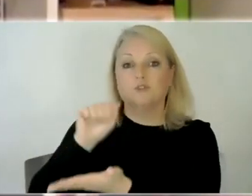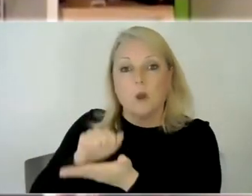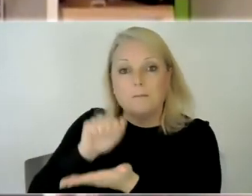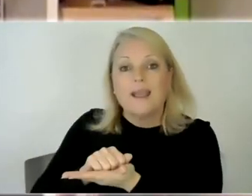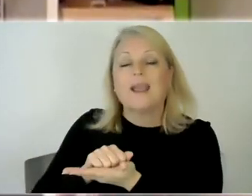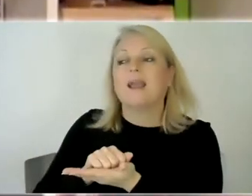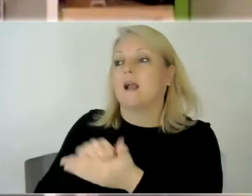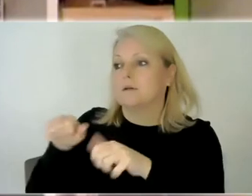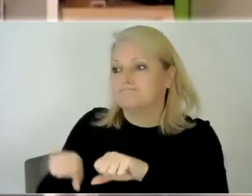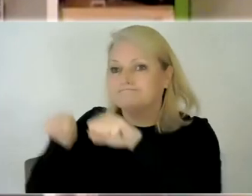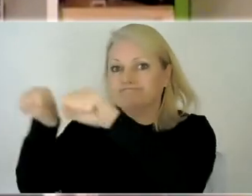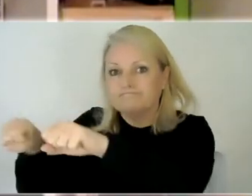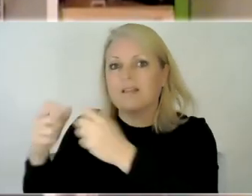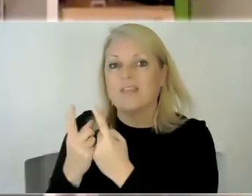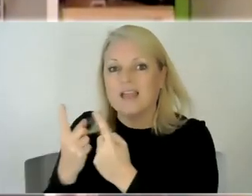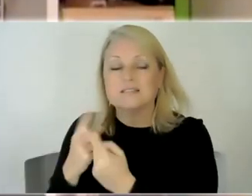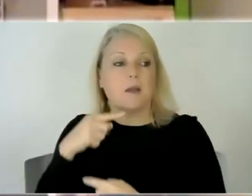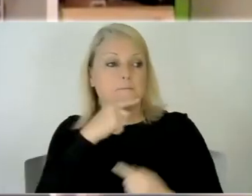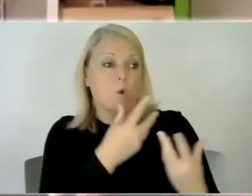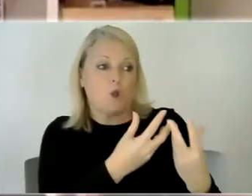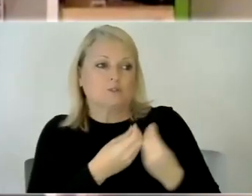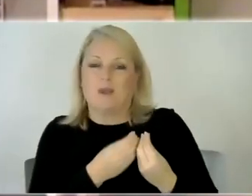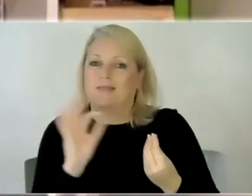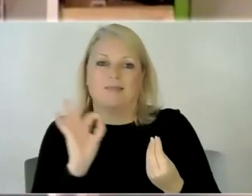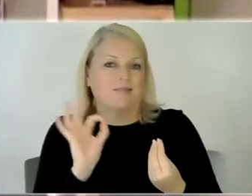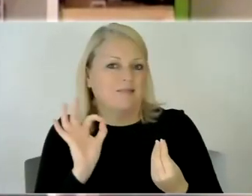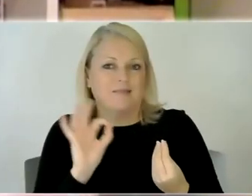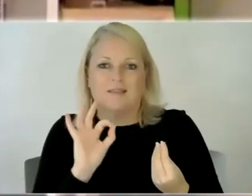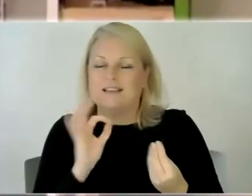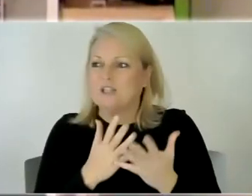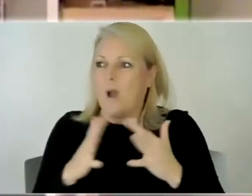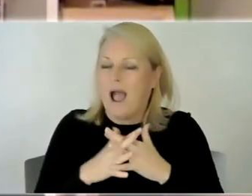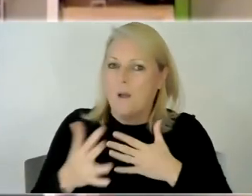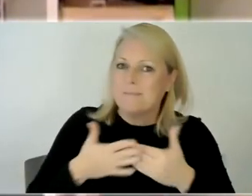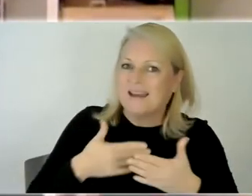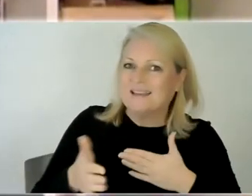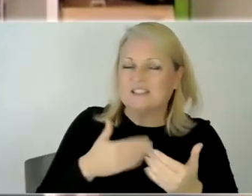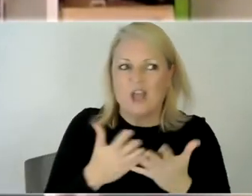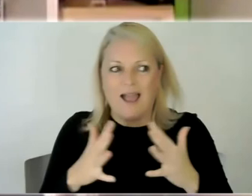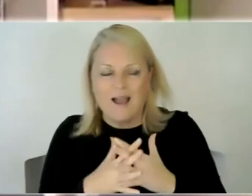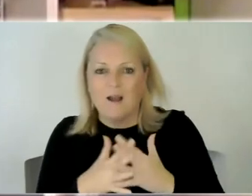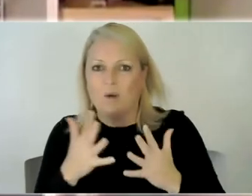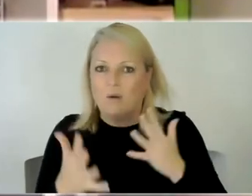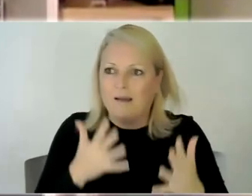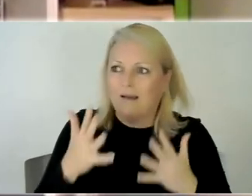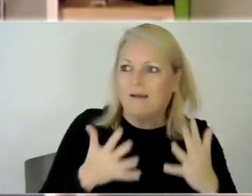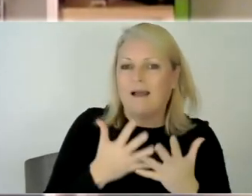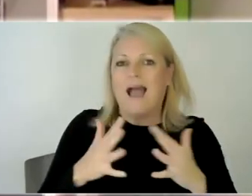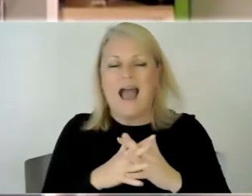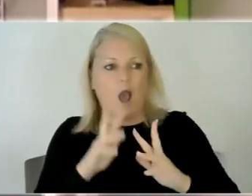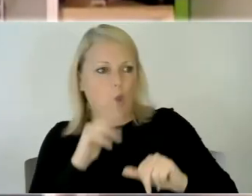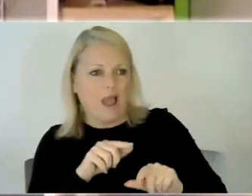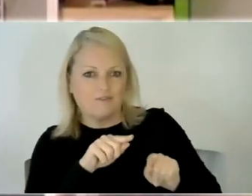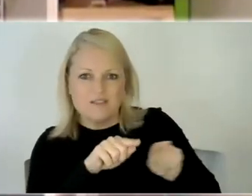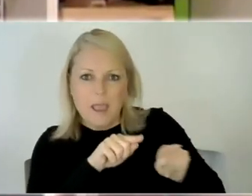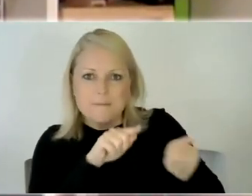but i couldn't take the boys in there and i'm like well how do i do this you know how do i look after them and look after them